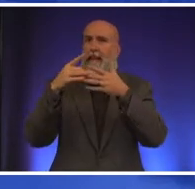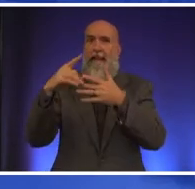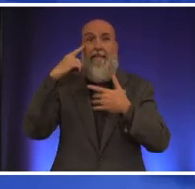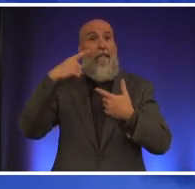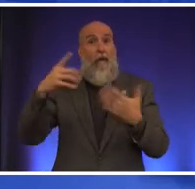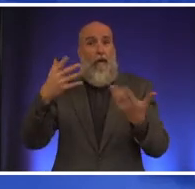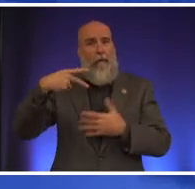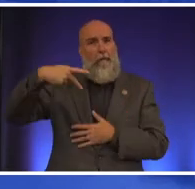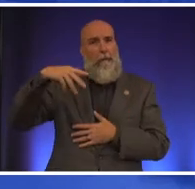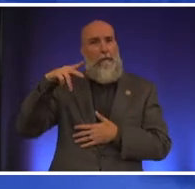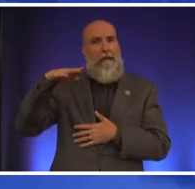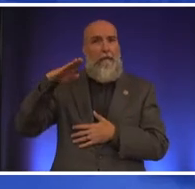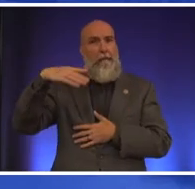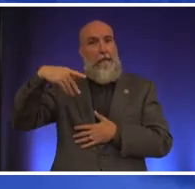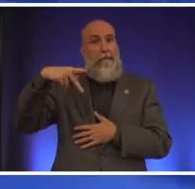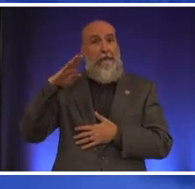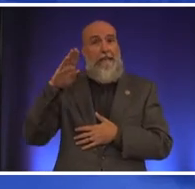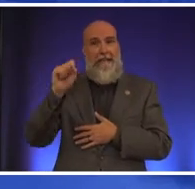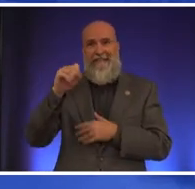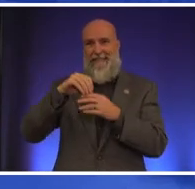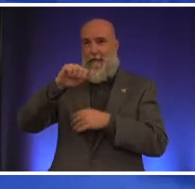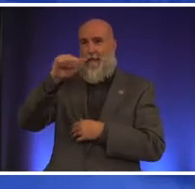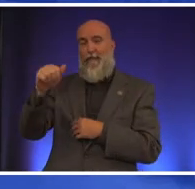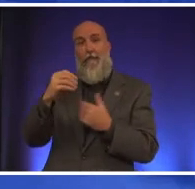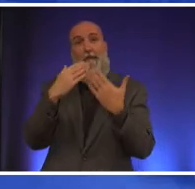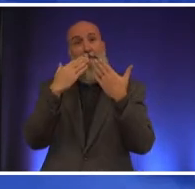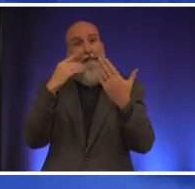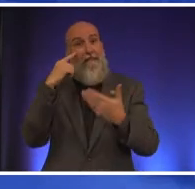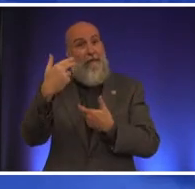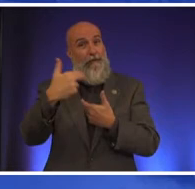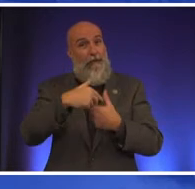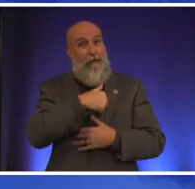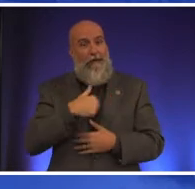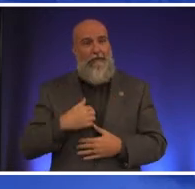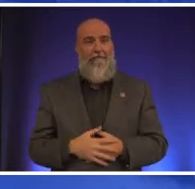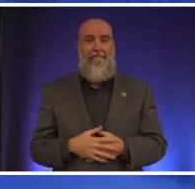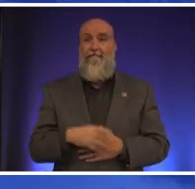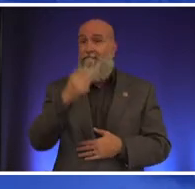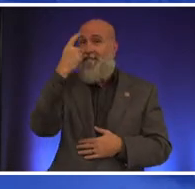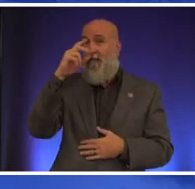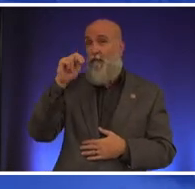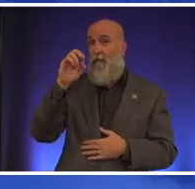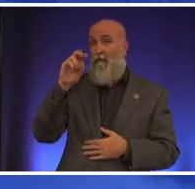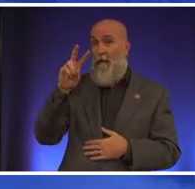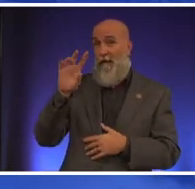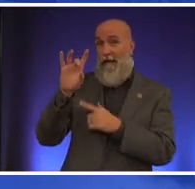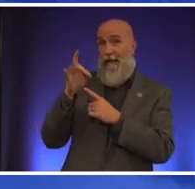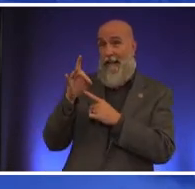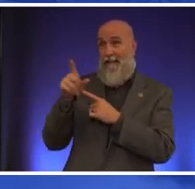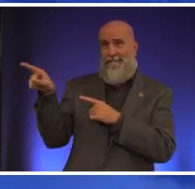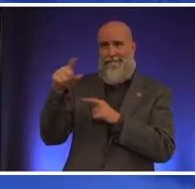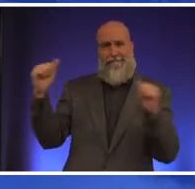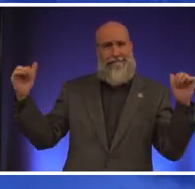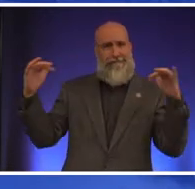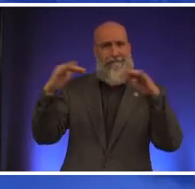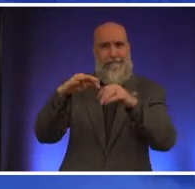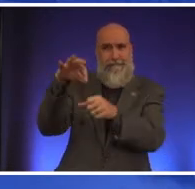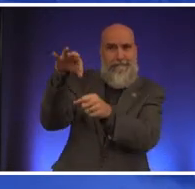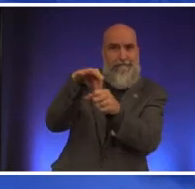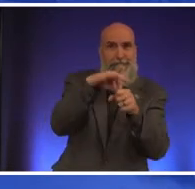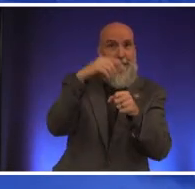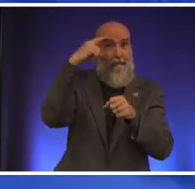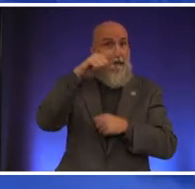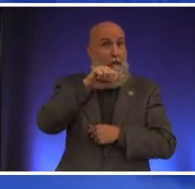so thank you so much for joining us now on November 8th voters went to the polls to elect an Austin